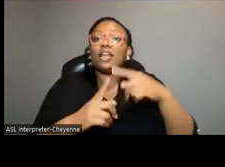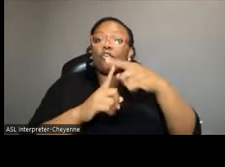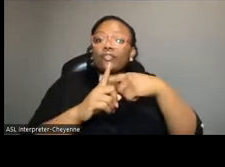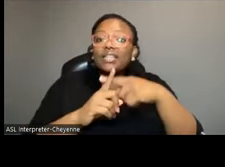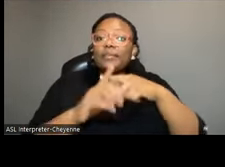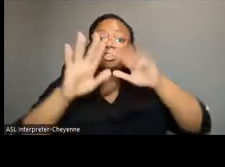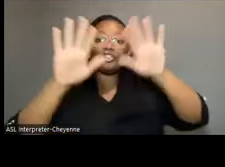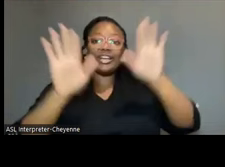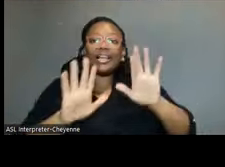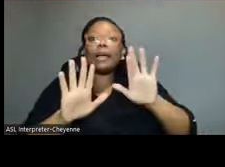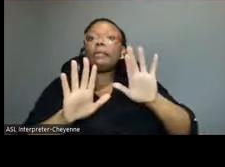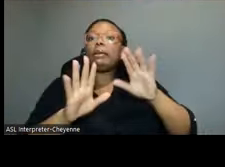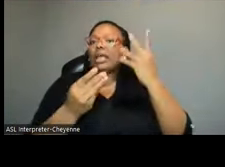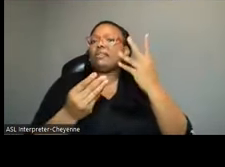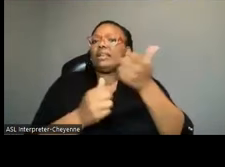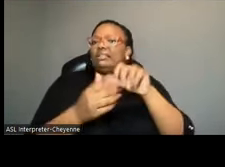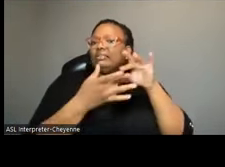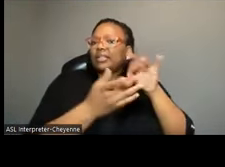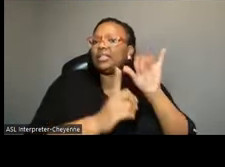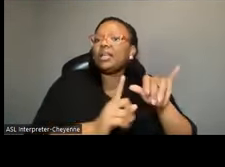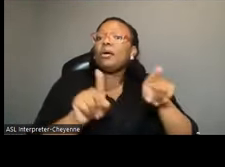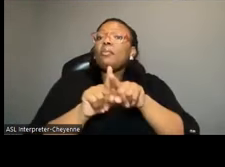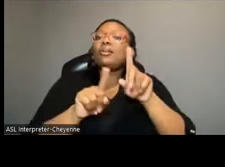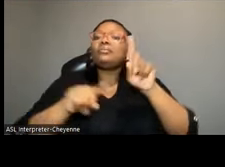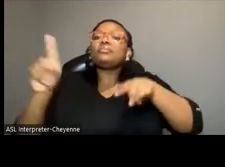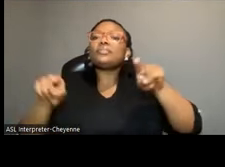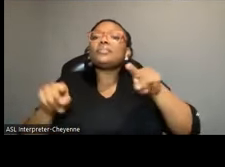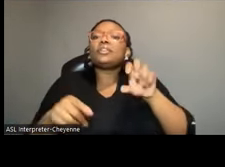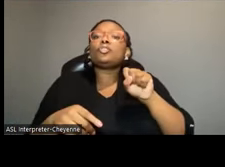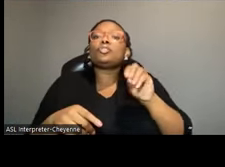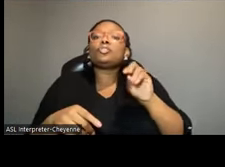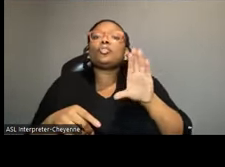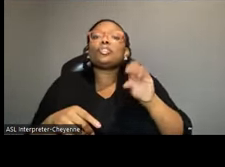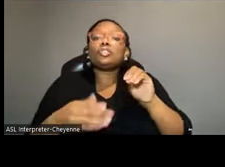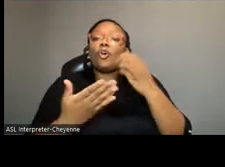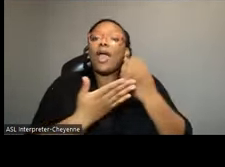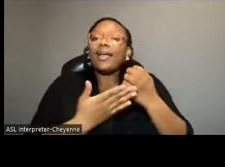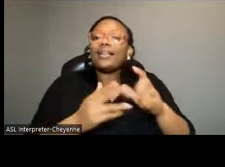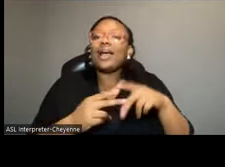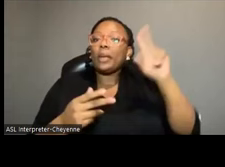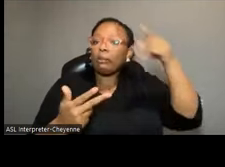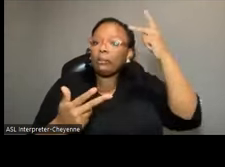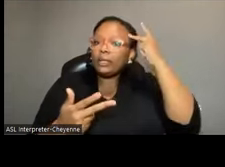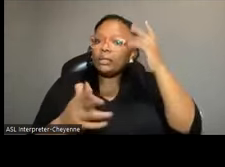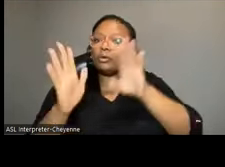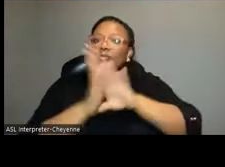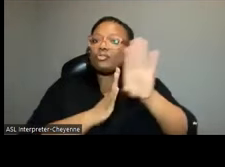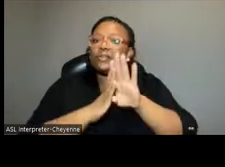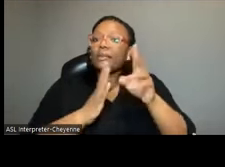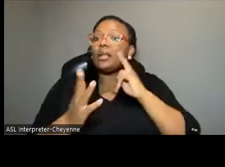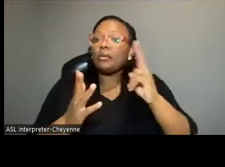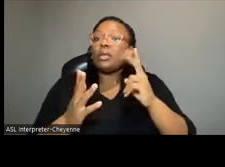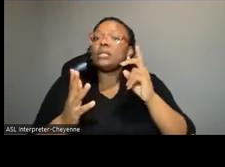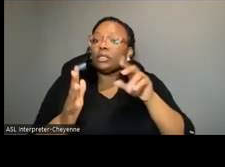other climatic information. But also there's a host of socioeconomic and political developments that we're seeing